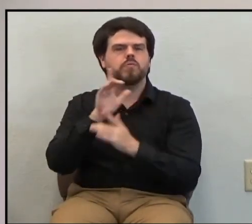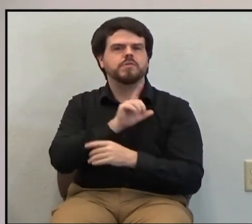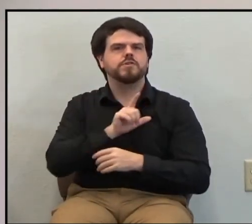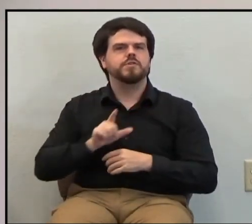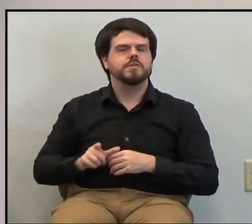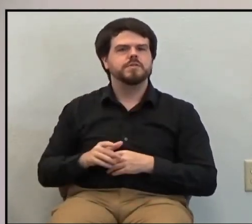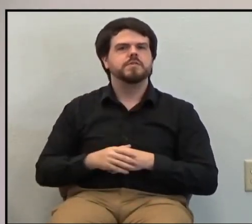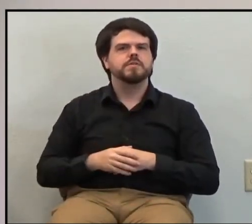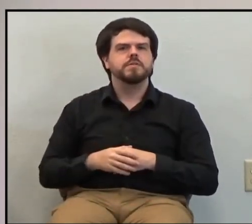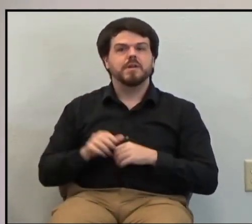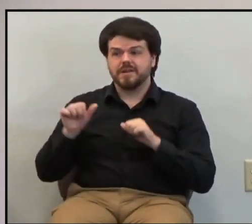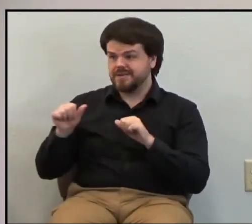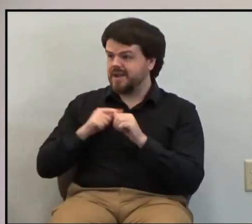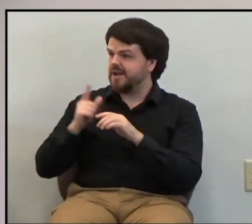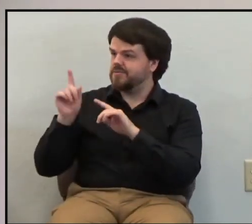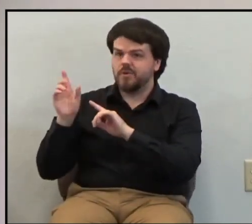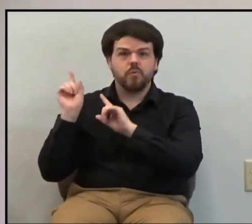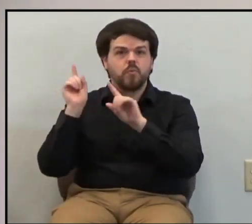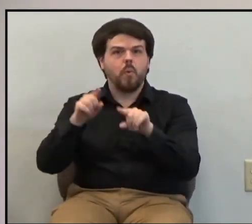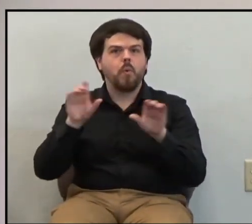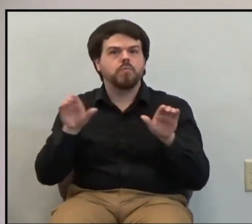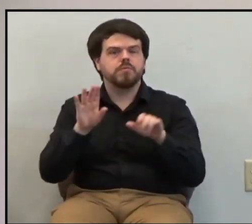upon calling, get out and get busy.